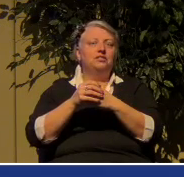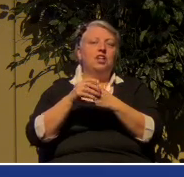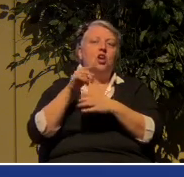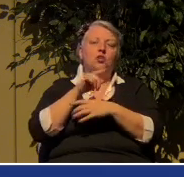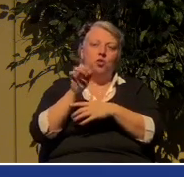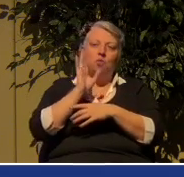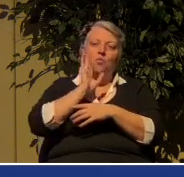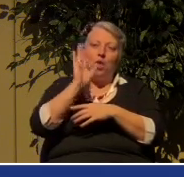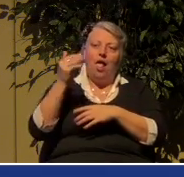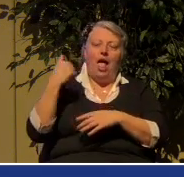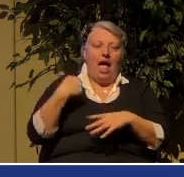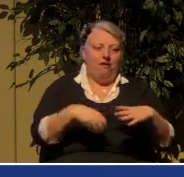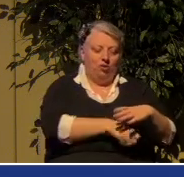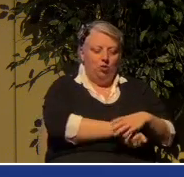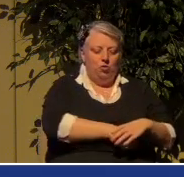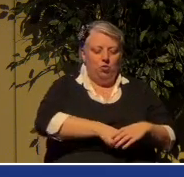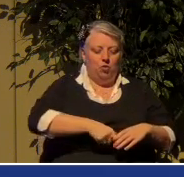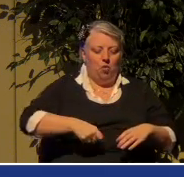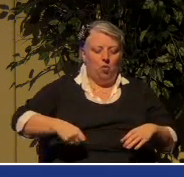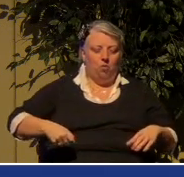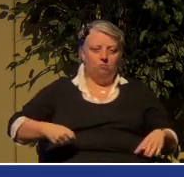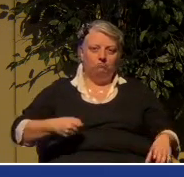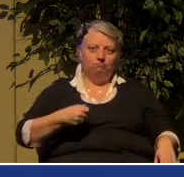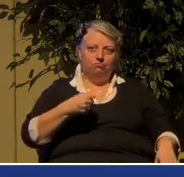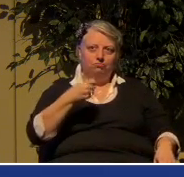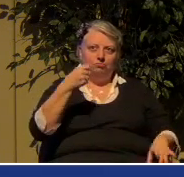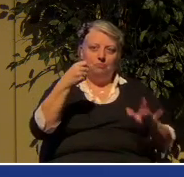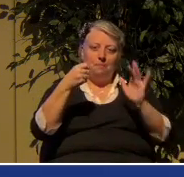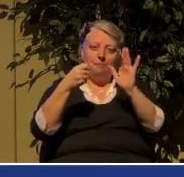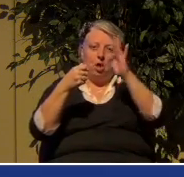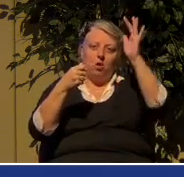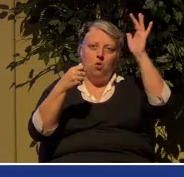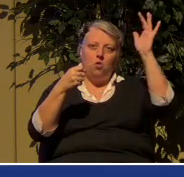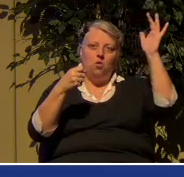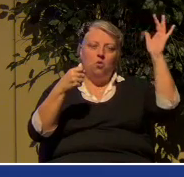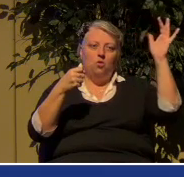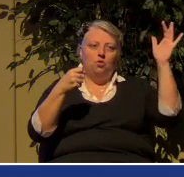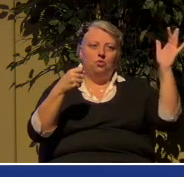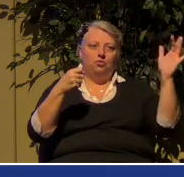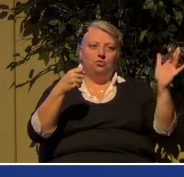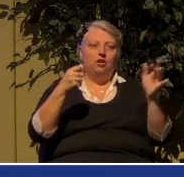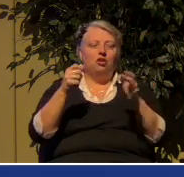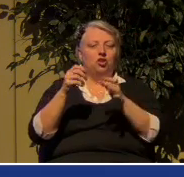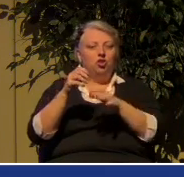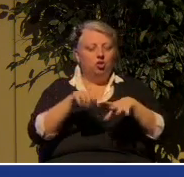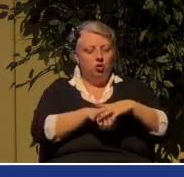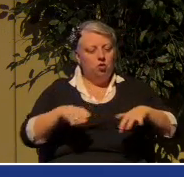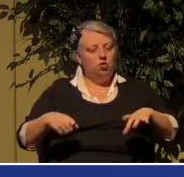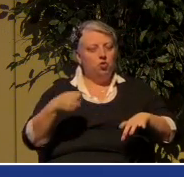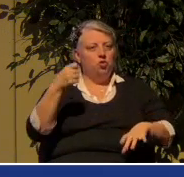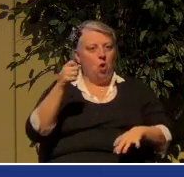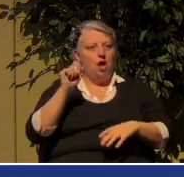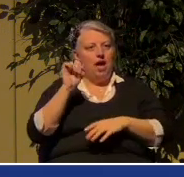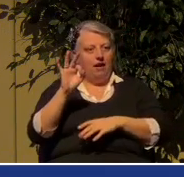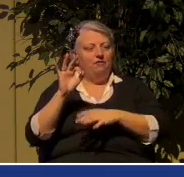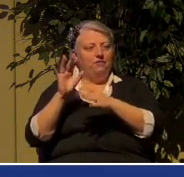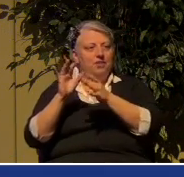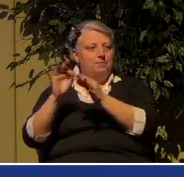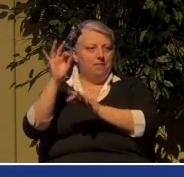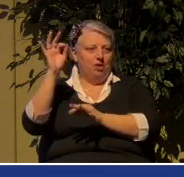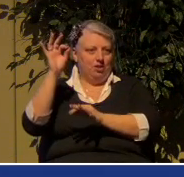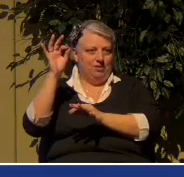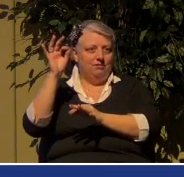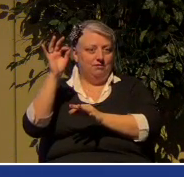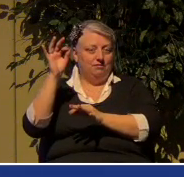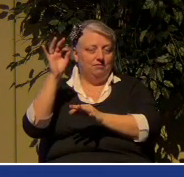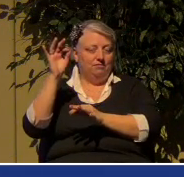in your hand that is called the sword of the spirit, word of God. And